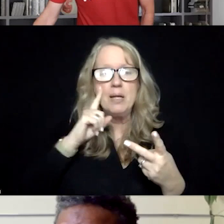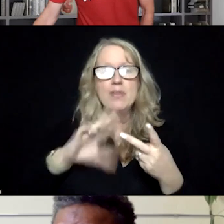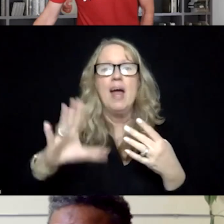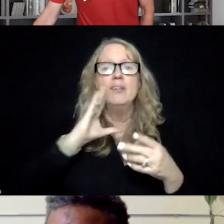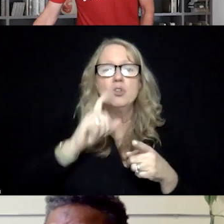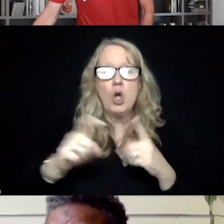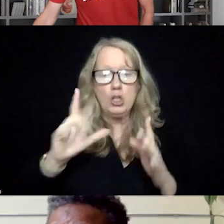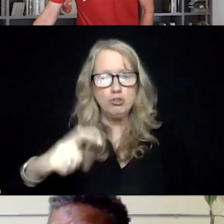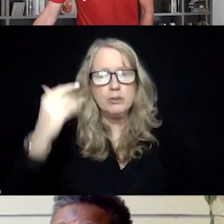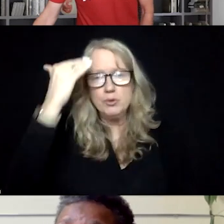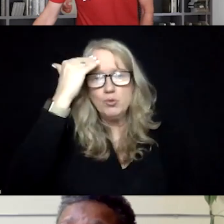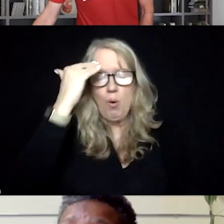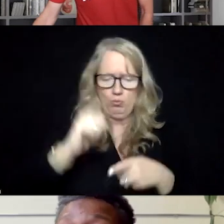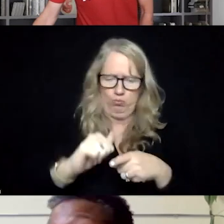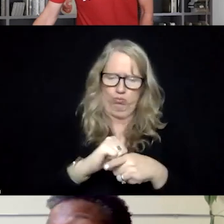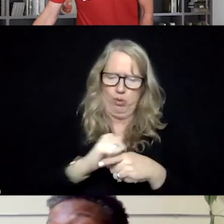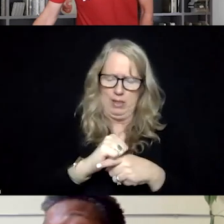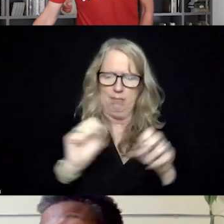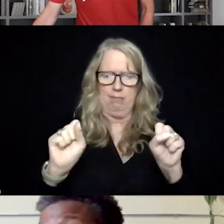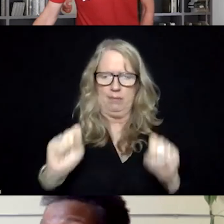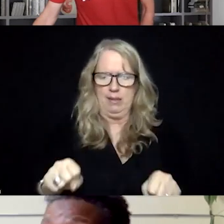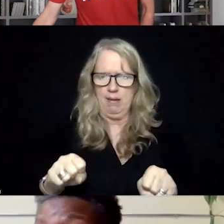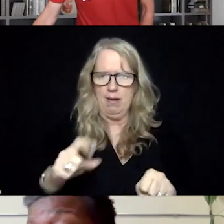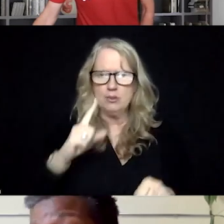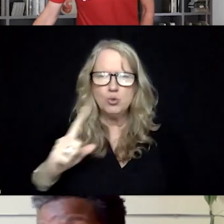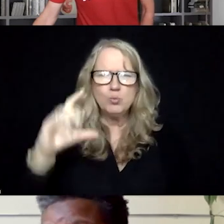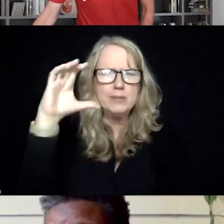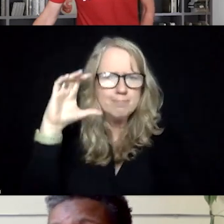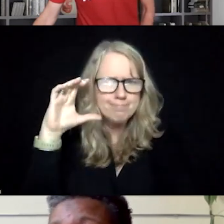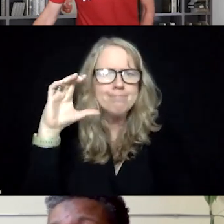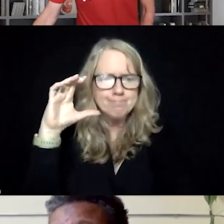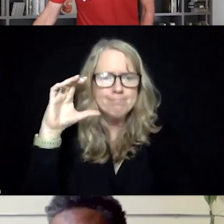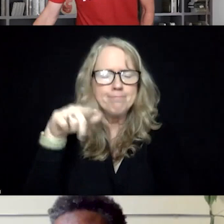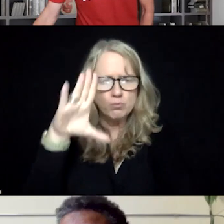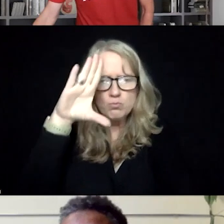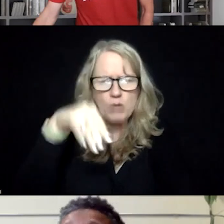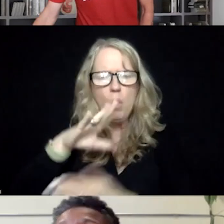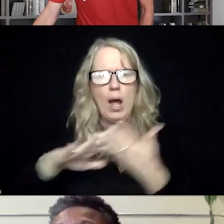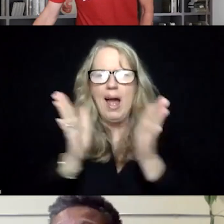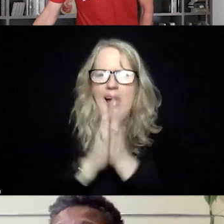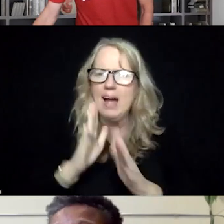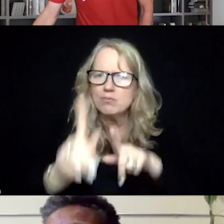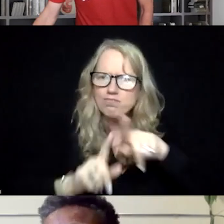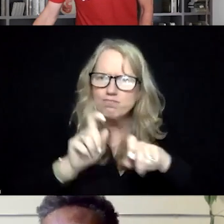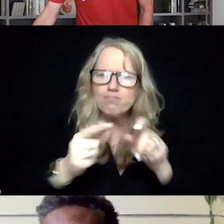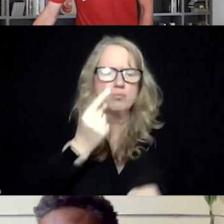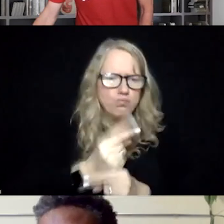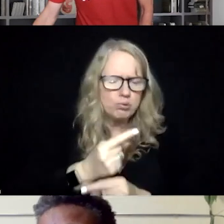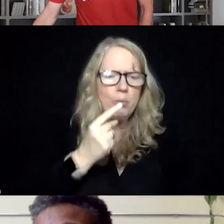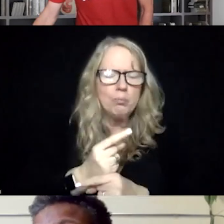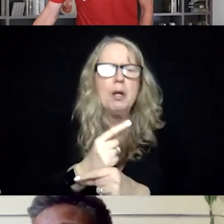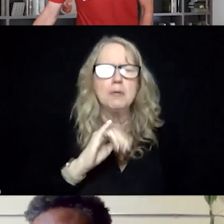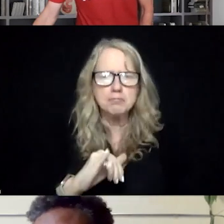trained, um, and have the ability to listen to the nuances and know how to ask the appropriate questions, um,